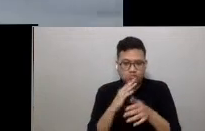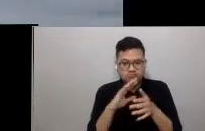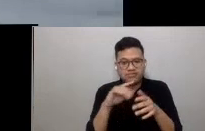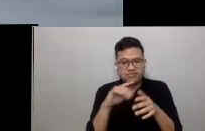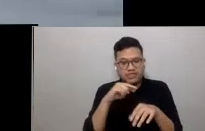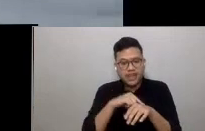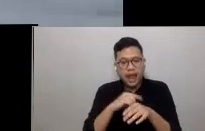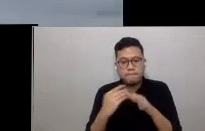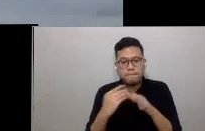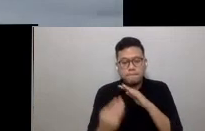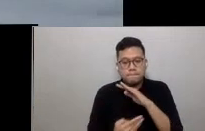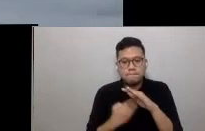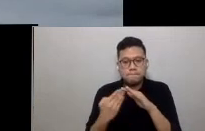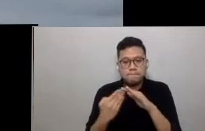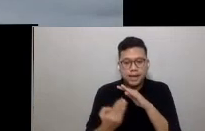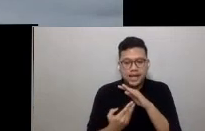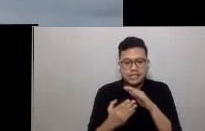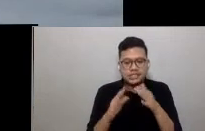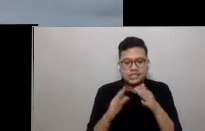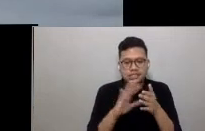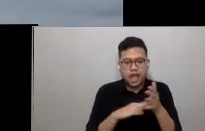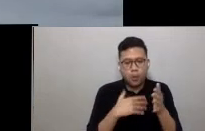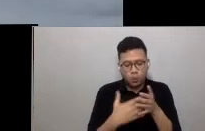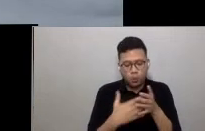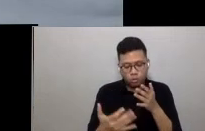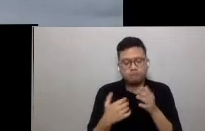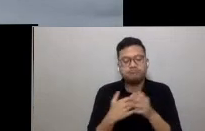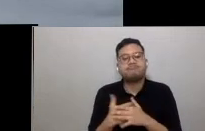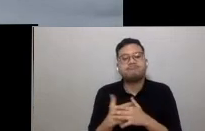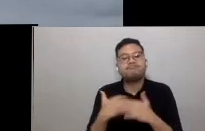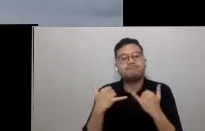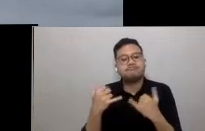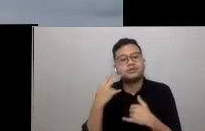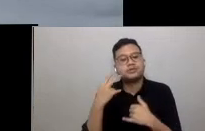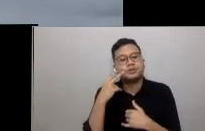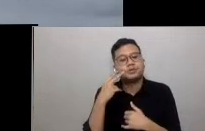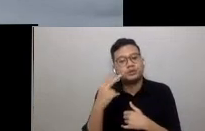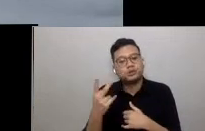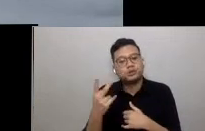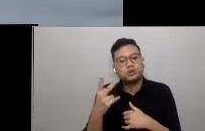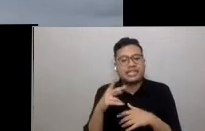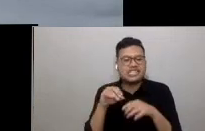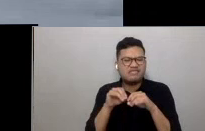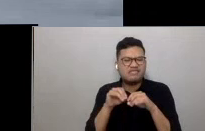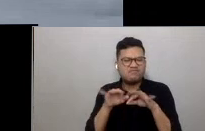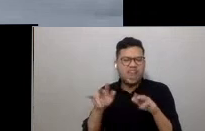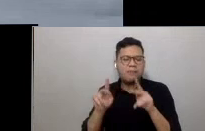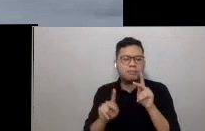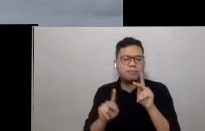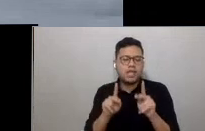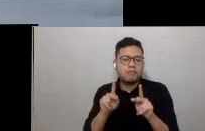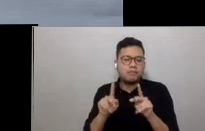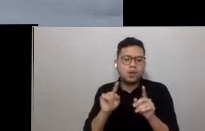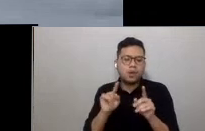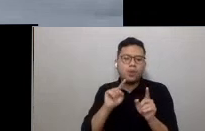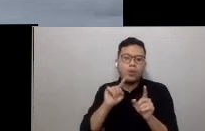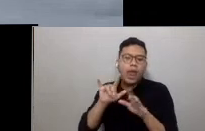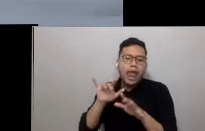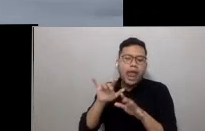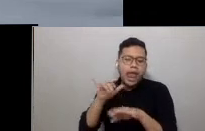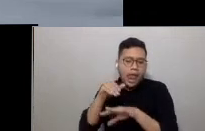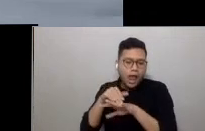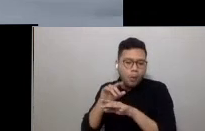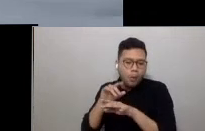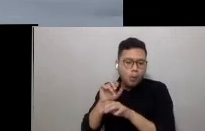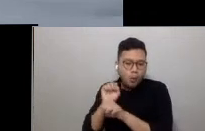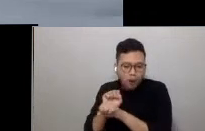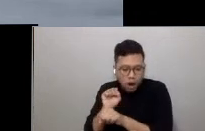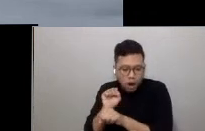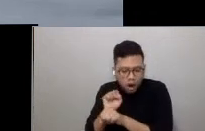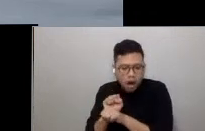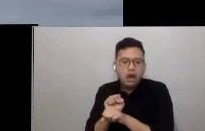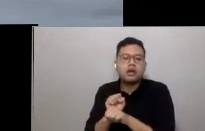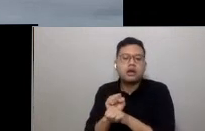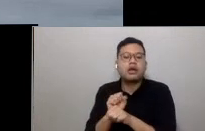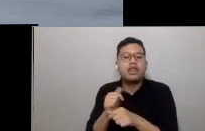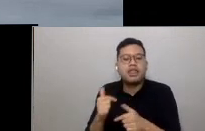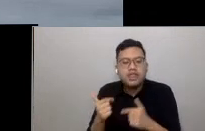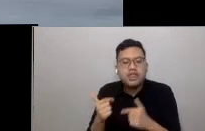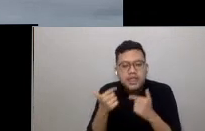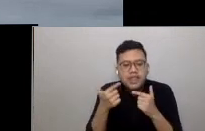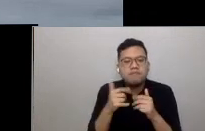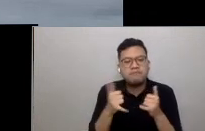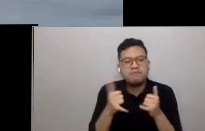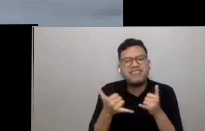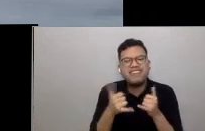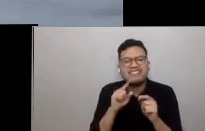We may think that de-densifying our places to work, learn, play or live is the answer,